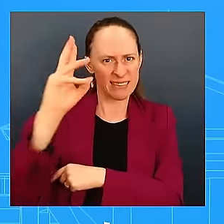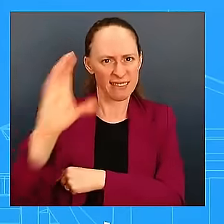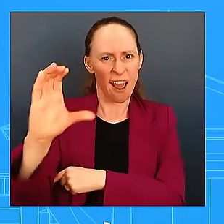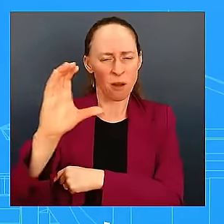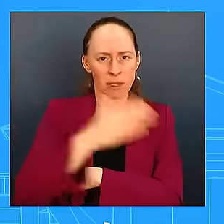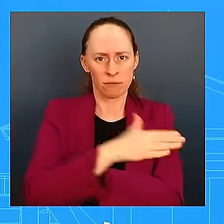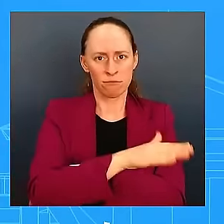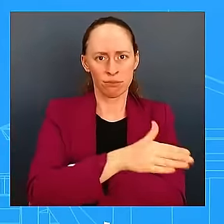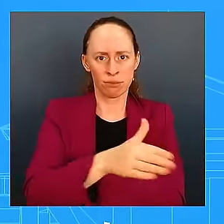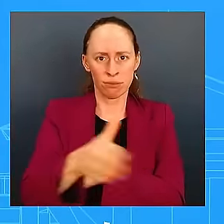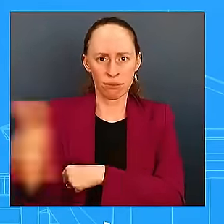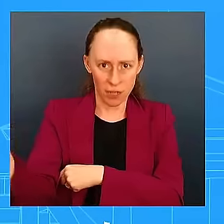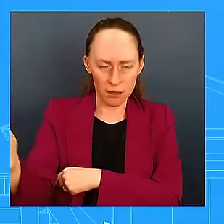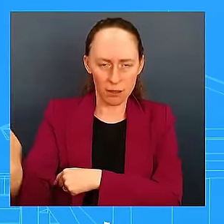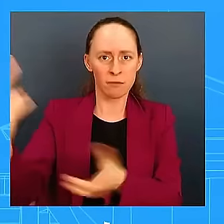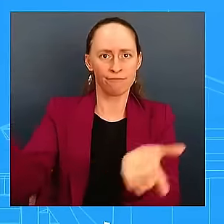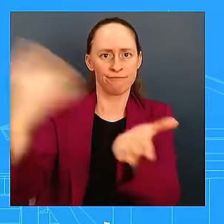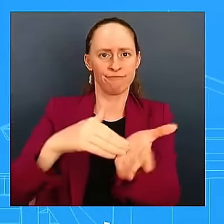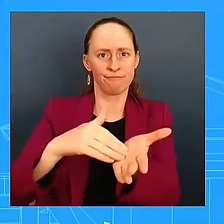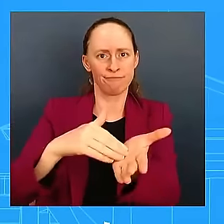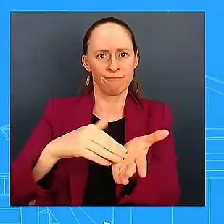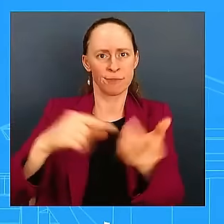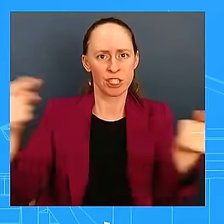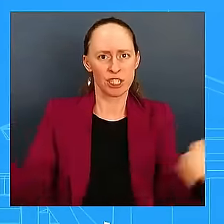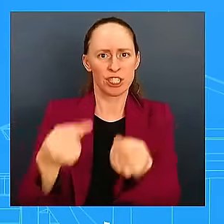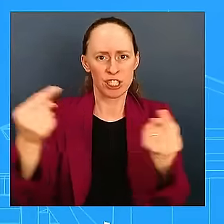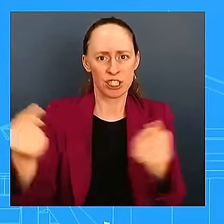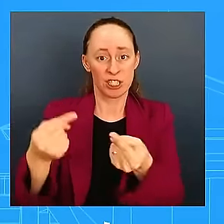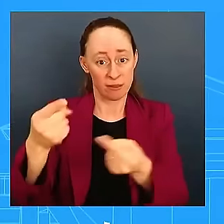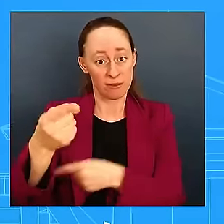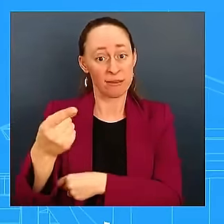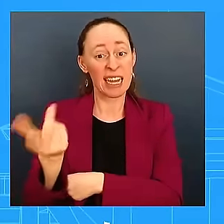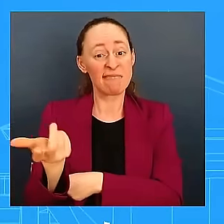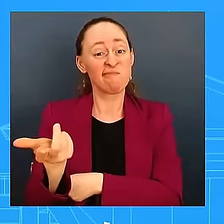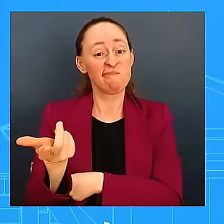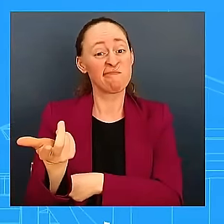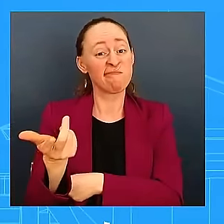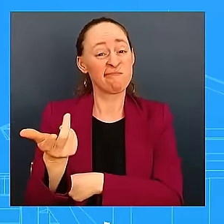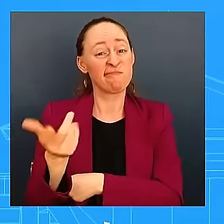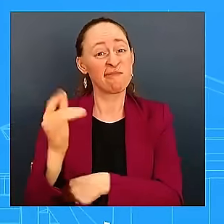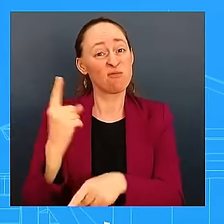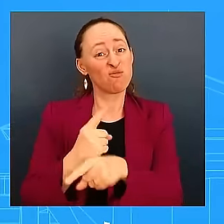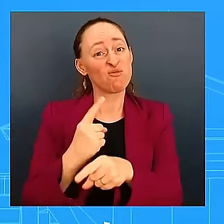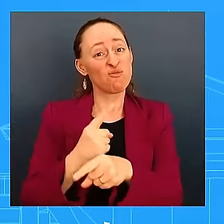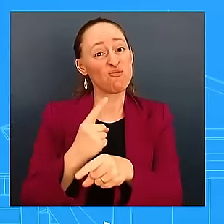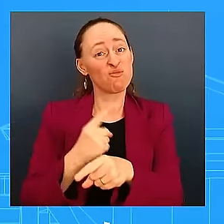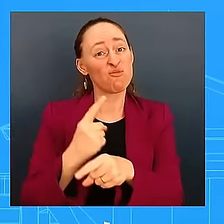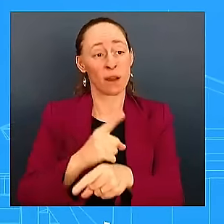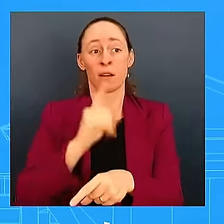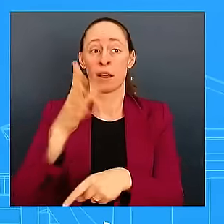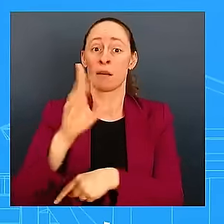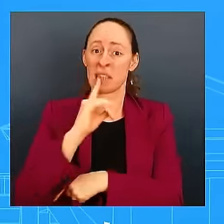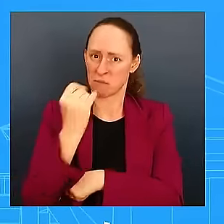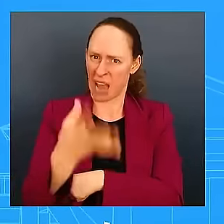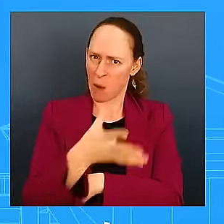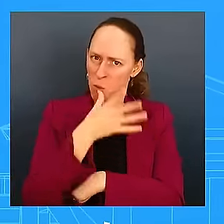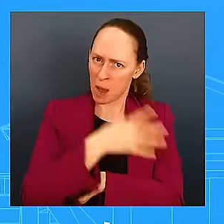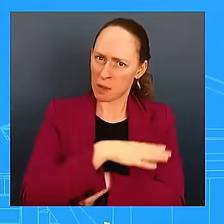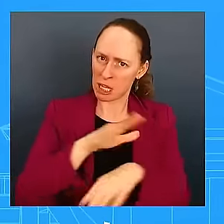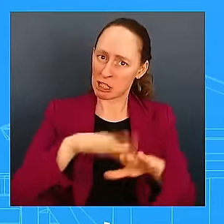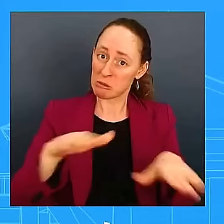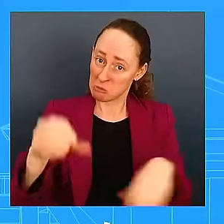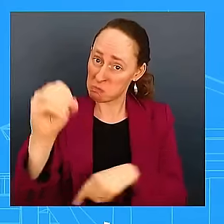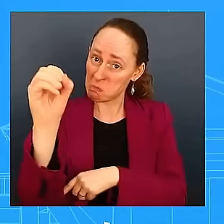including the number of the dead also, women and children? And do you believe that it will still operate within international law?